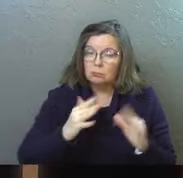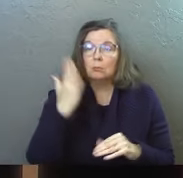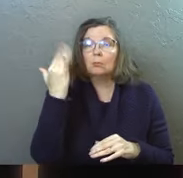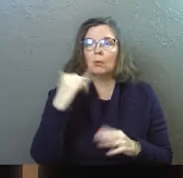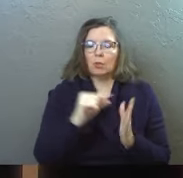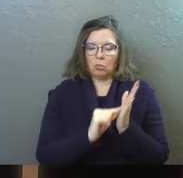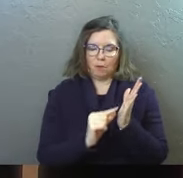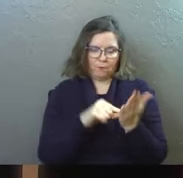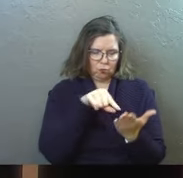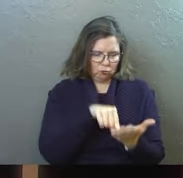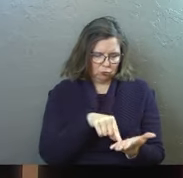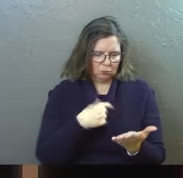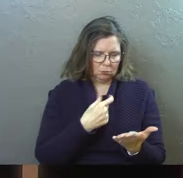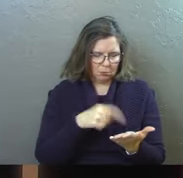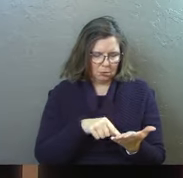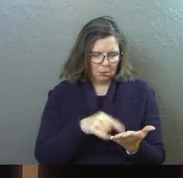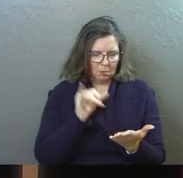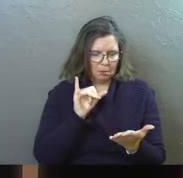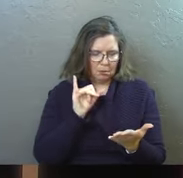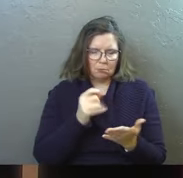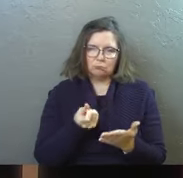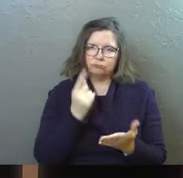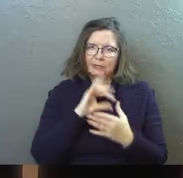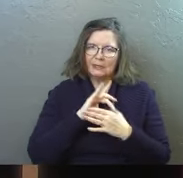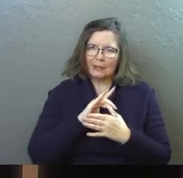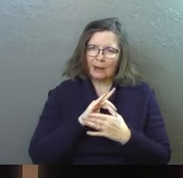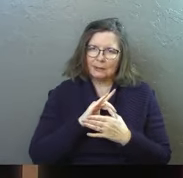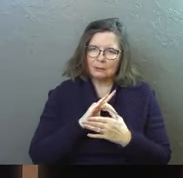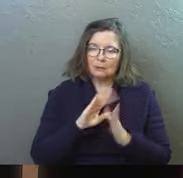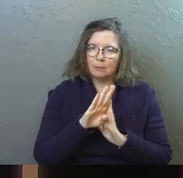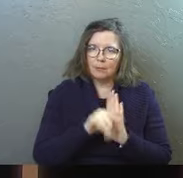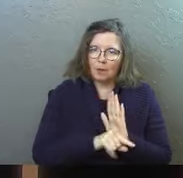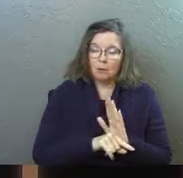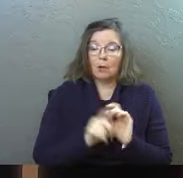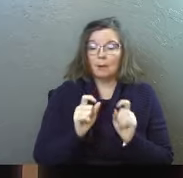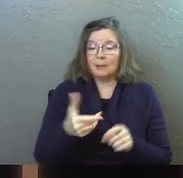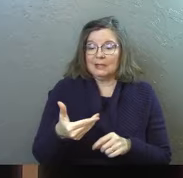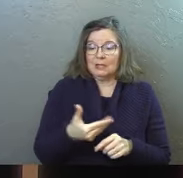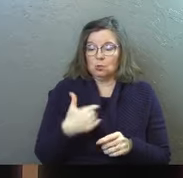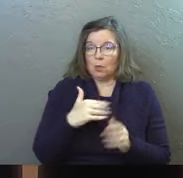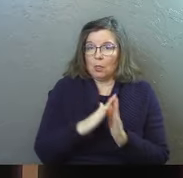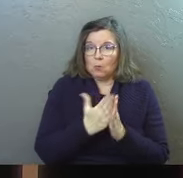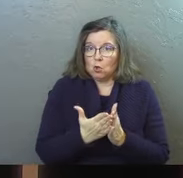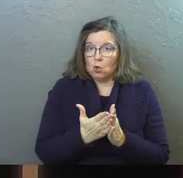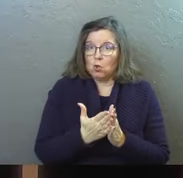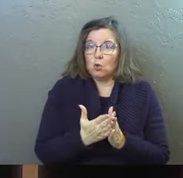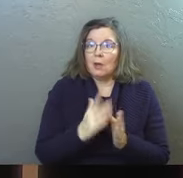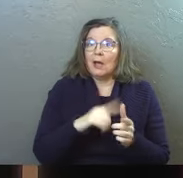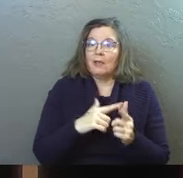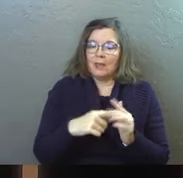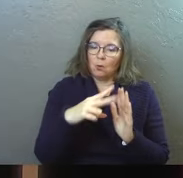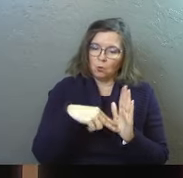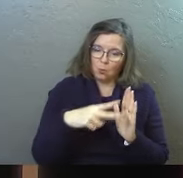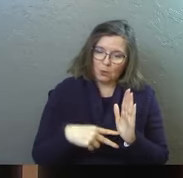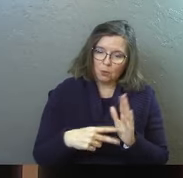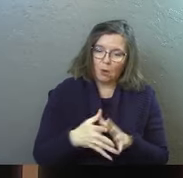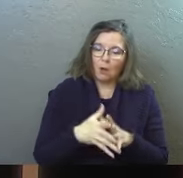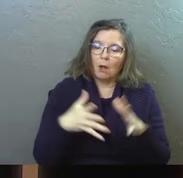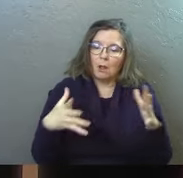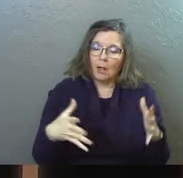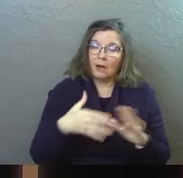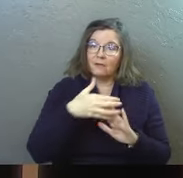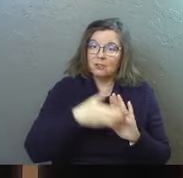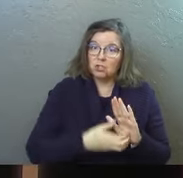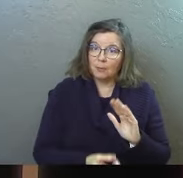that the verses, you get some context about it. So we're gonna intro the book. I'm gonna give you that context. Then we're gonna read through a lot